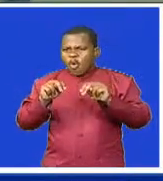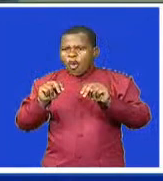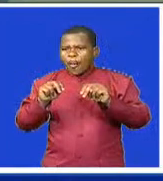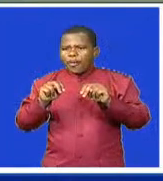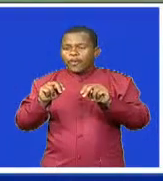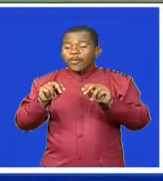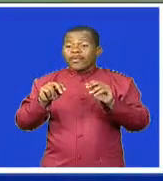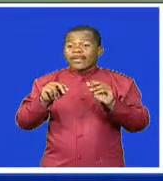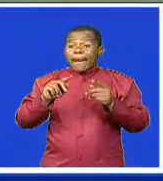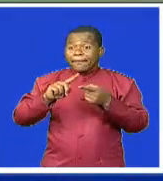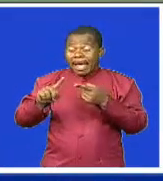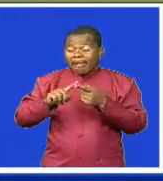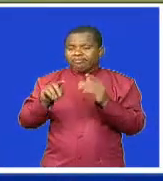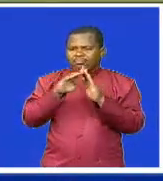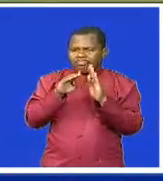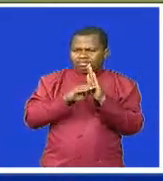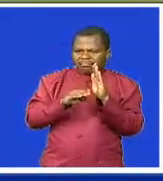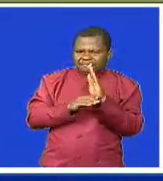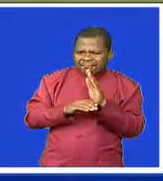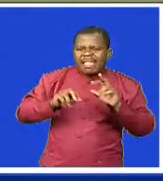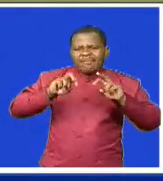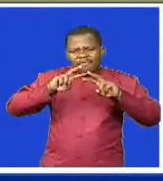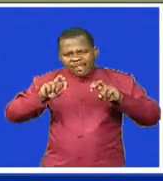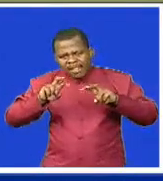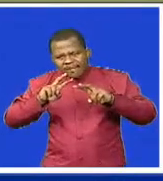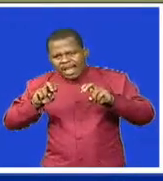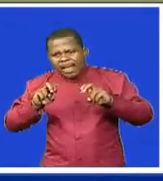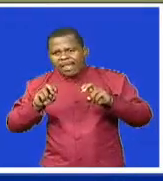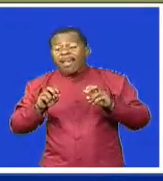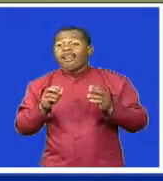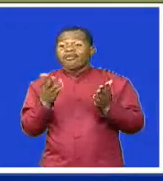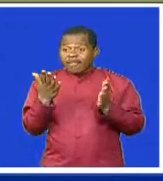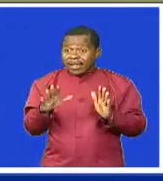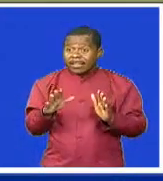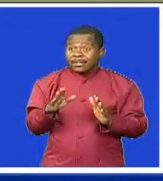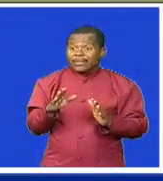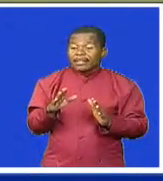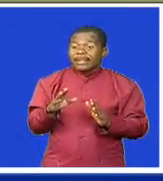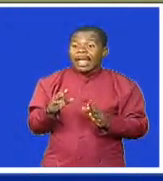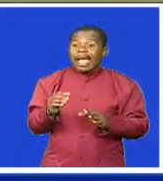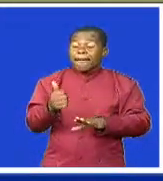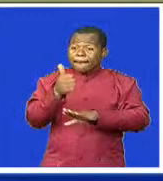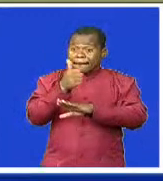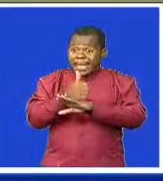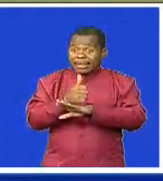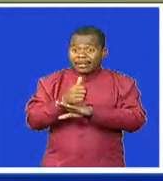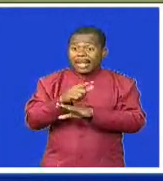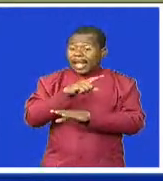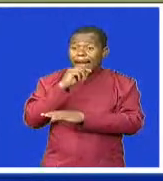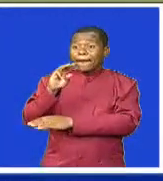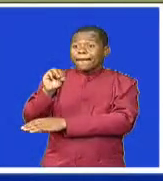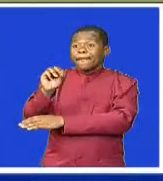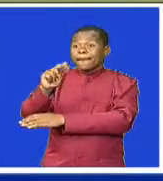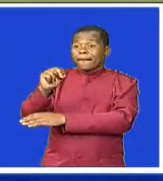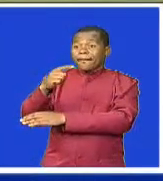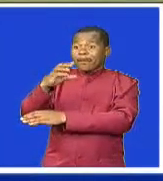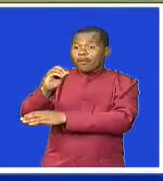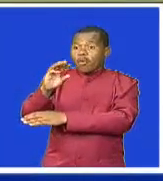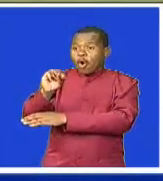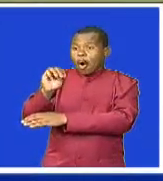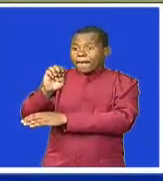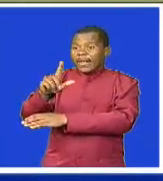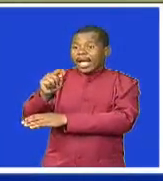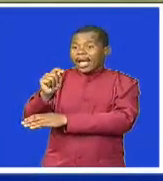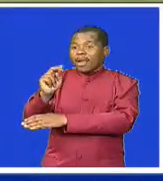SWATINI Food Association Chief Executive Officer Frederick Mwometul says the compliance currently in the Kingdom of SWATINI is standing